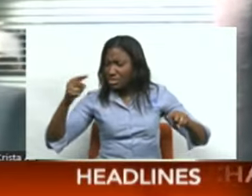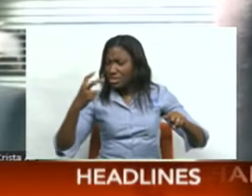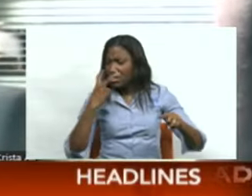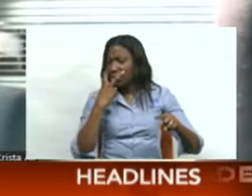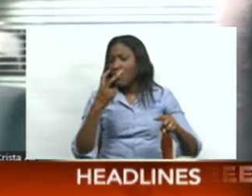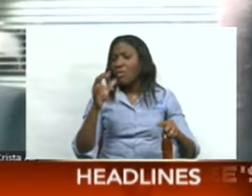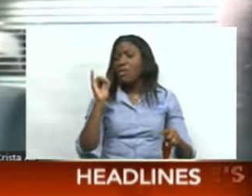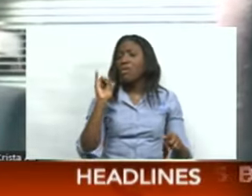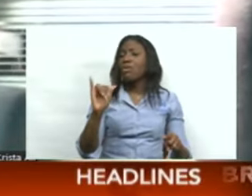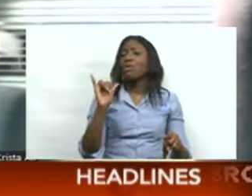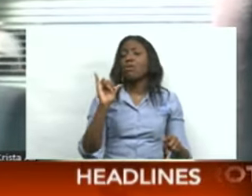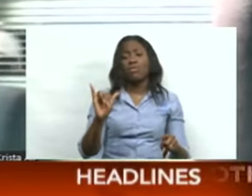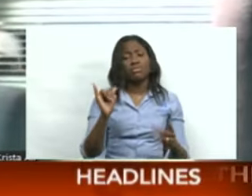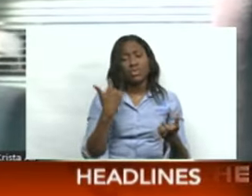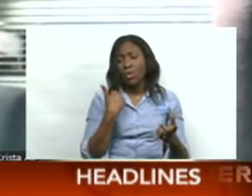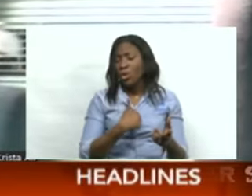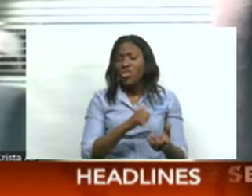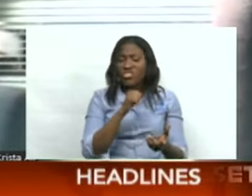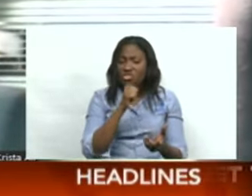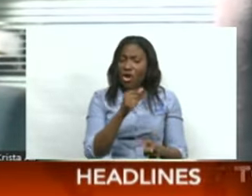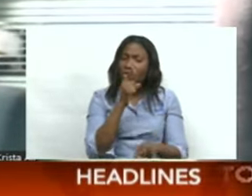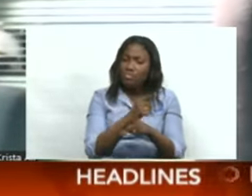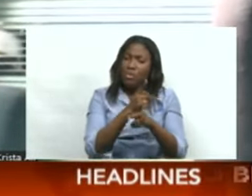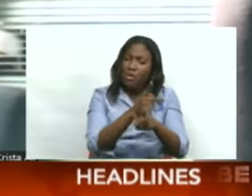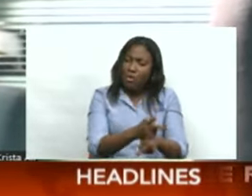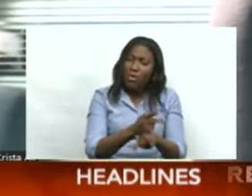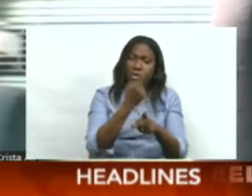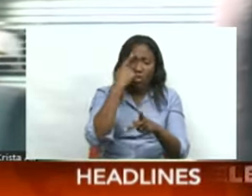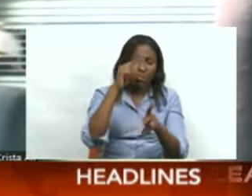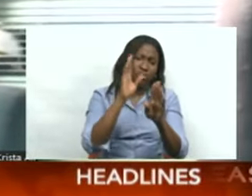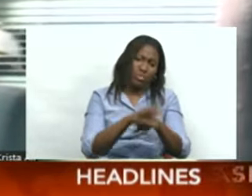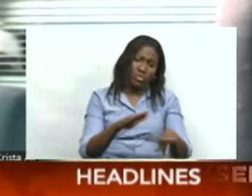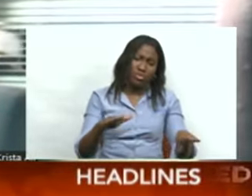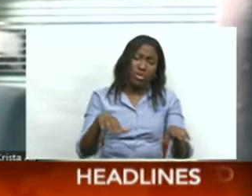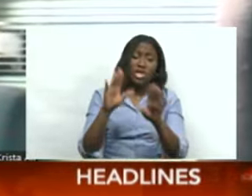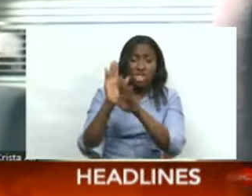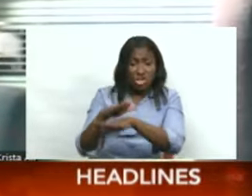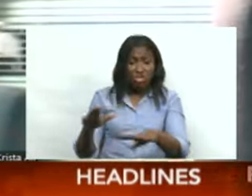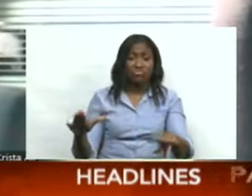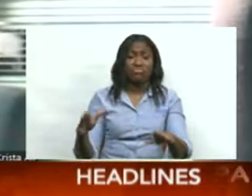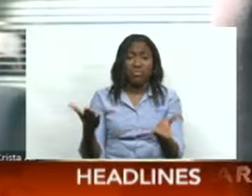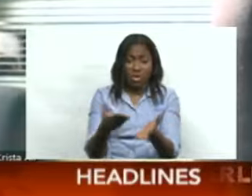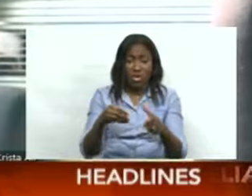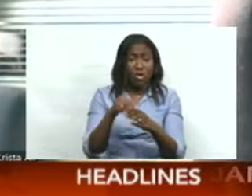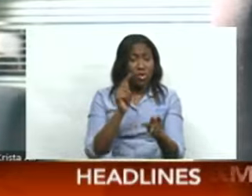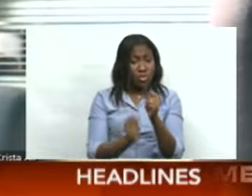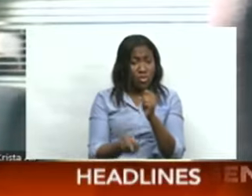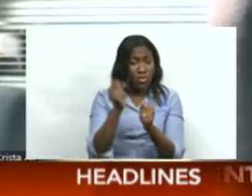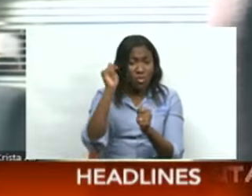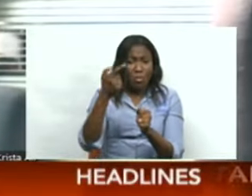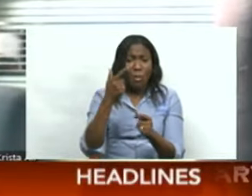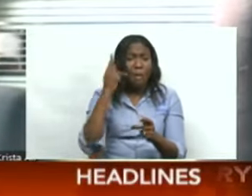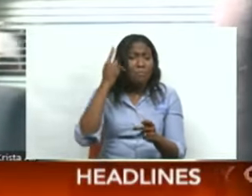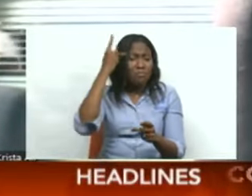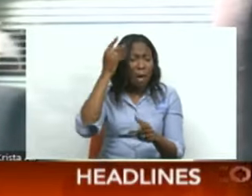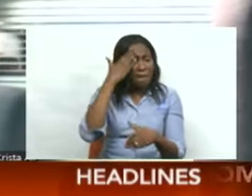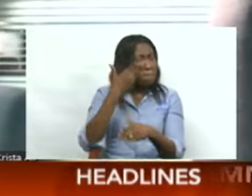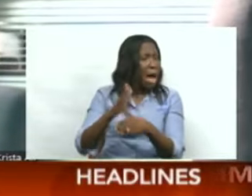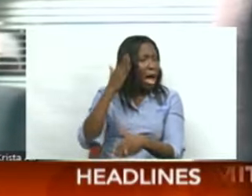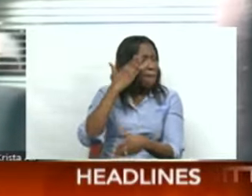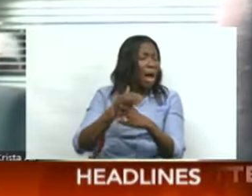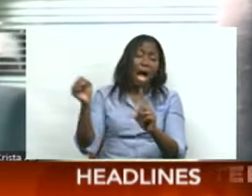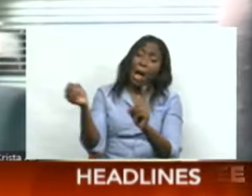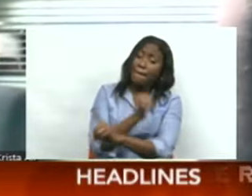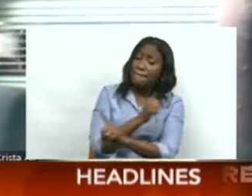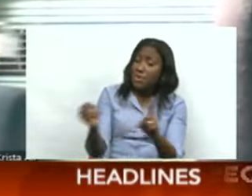indicates that we are not treating our children the way that we're supposed to. Children in our society, they're being neglected, they're being abused,